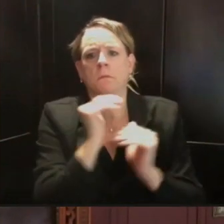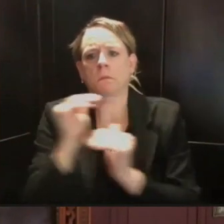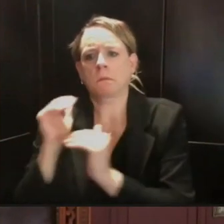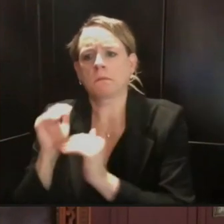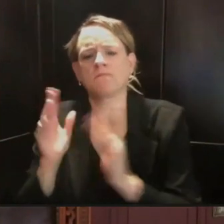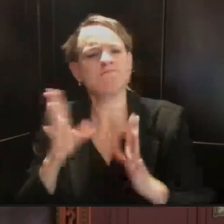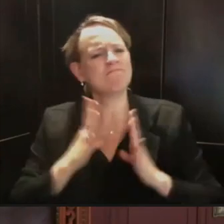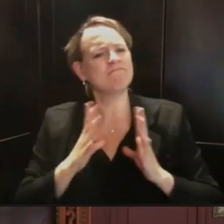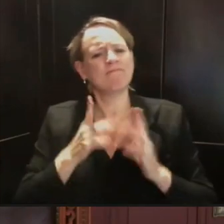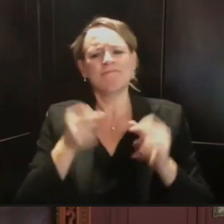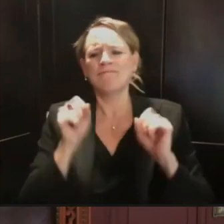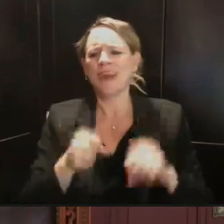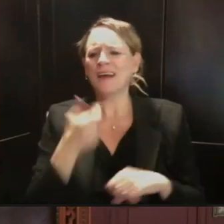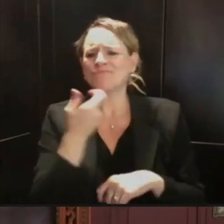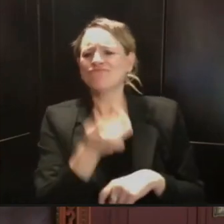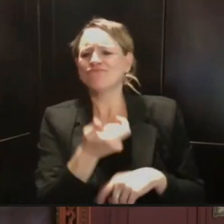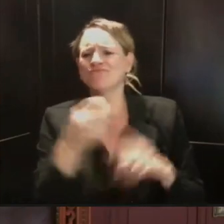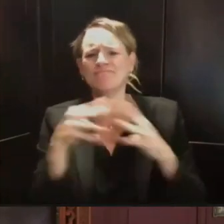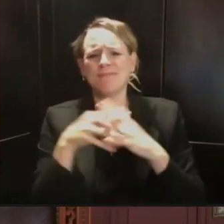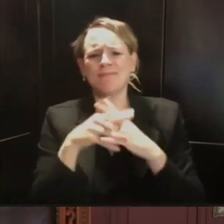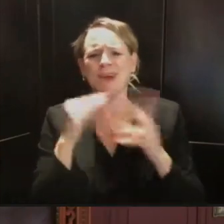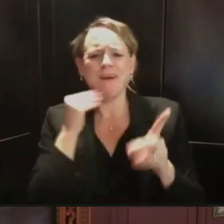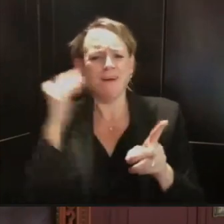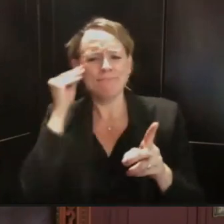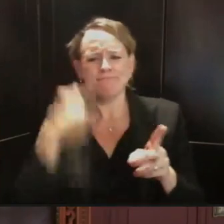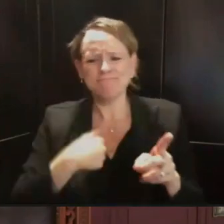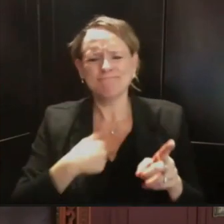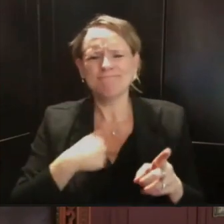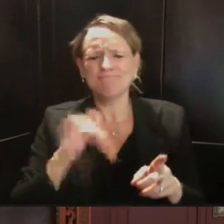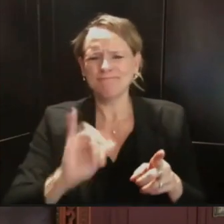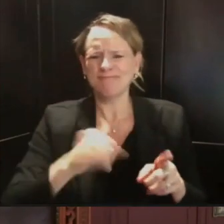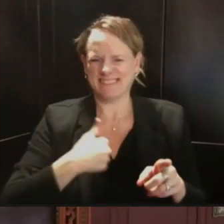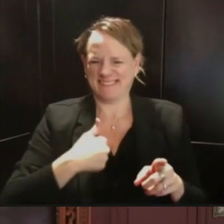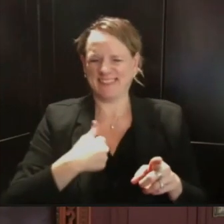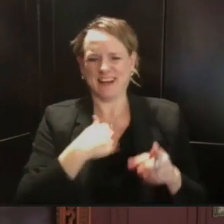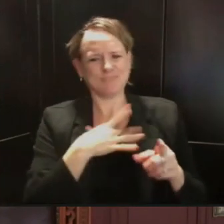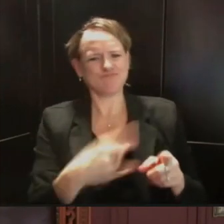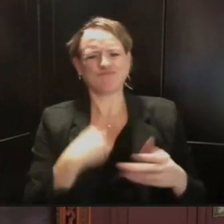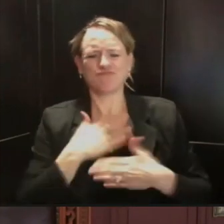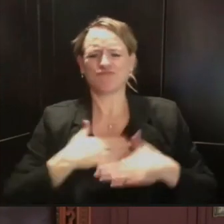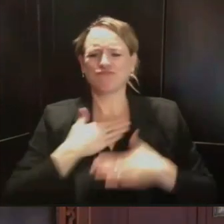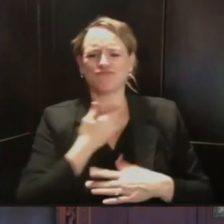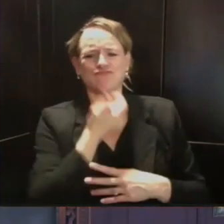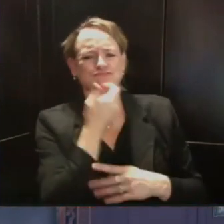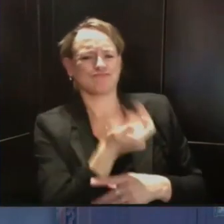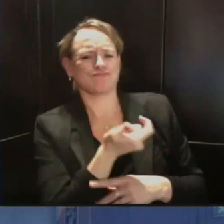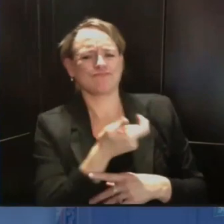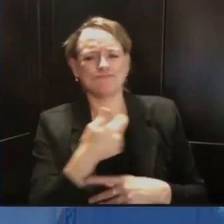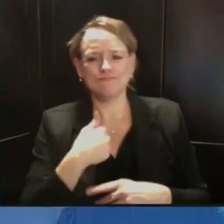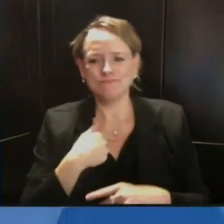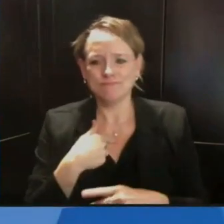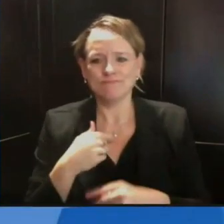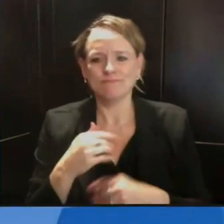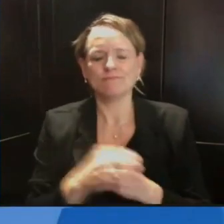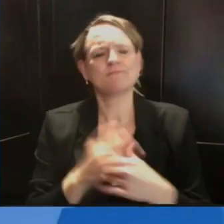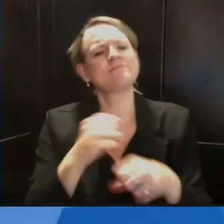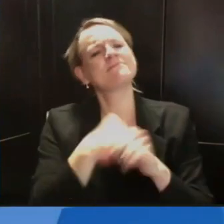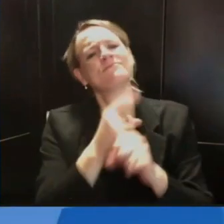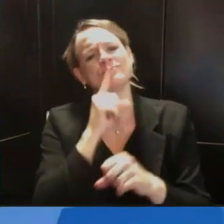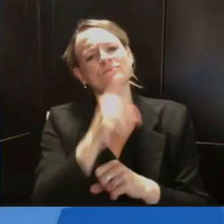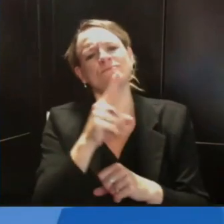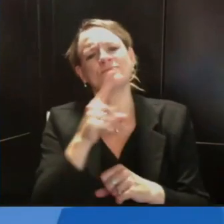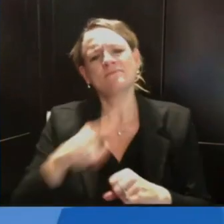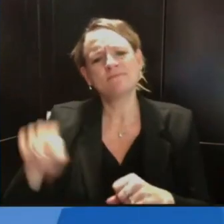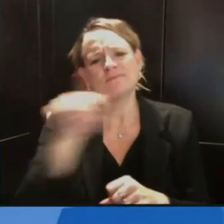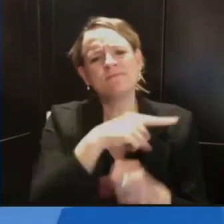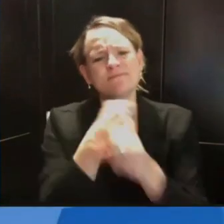let's get everybody involved in solving the problem before it becomes one. Thank you, Scott. Now to Emily